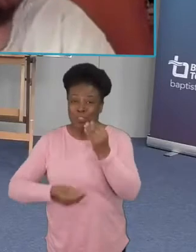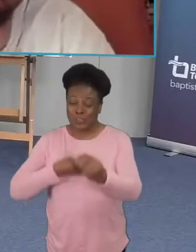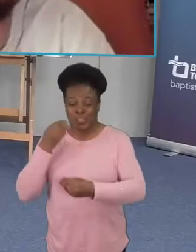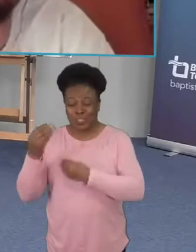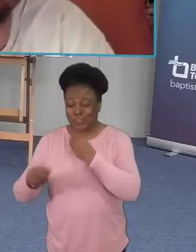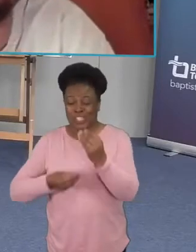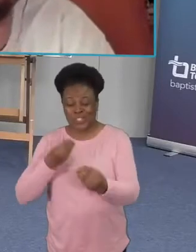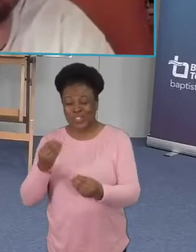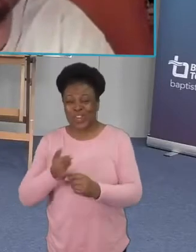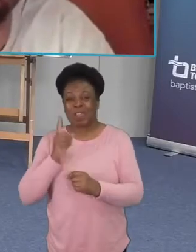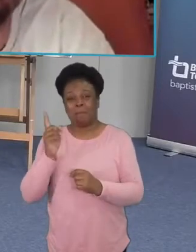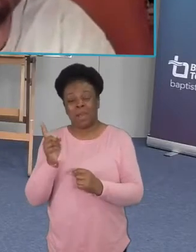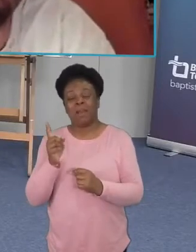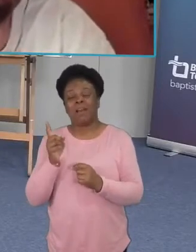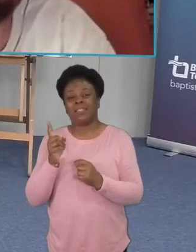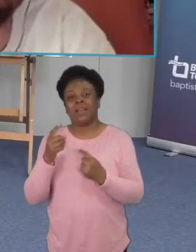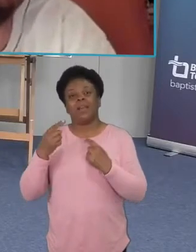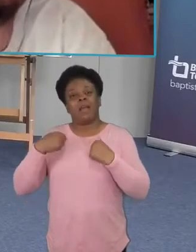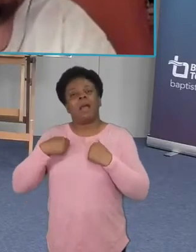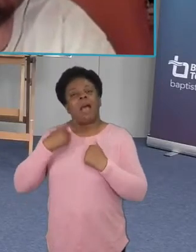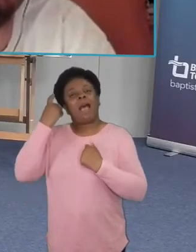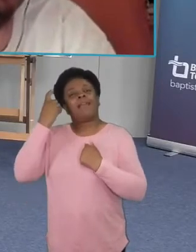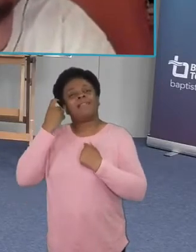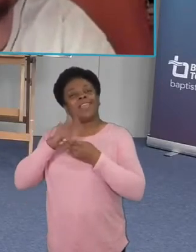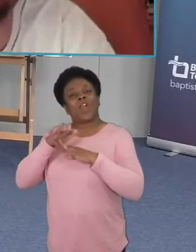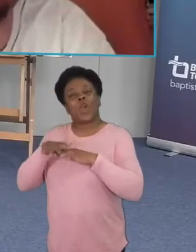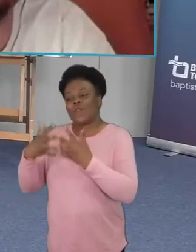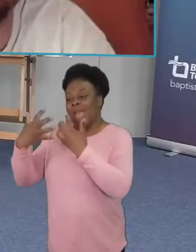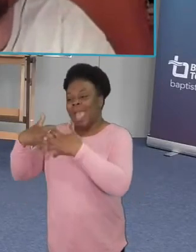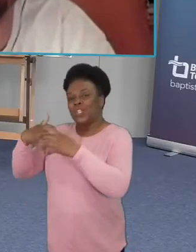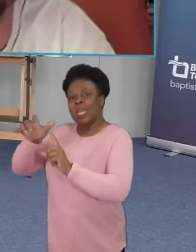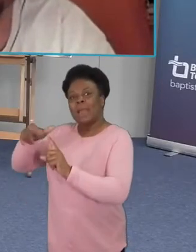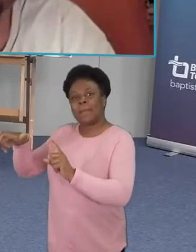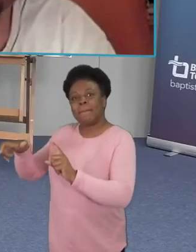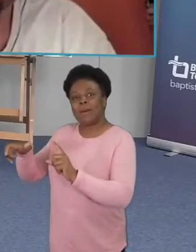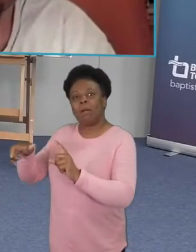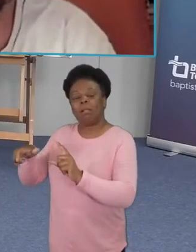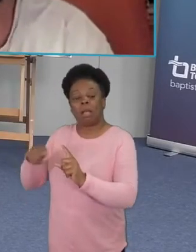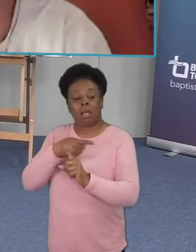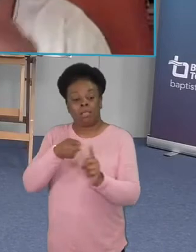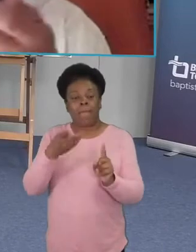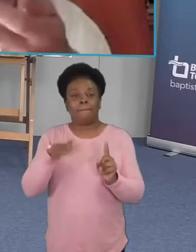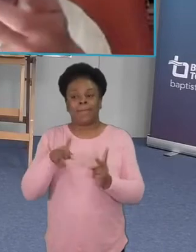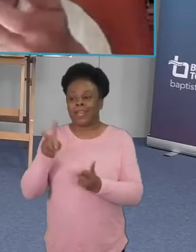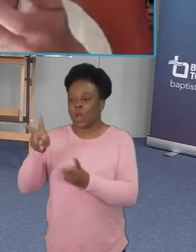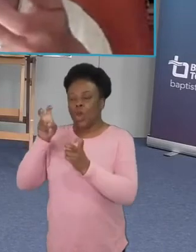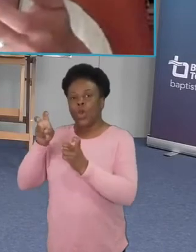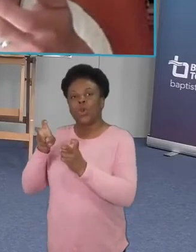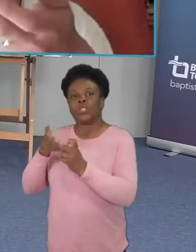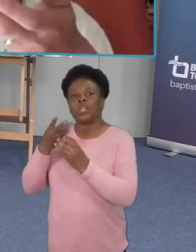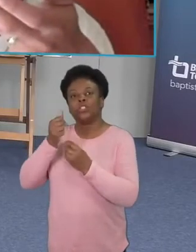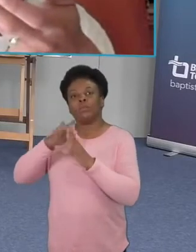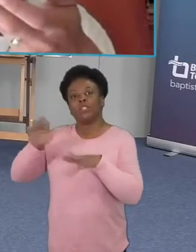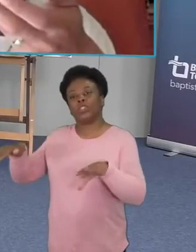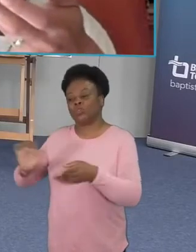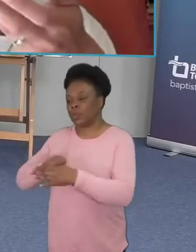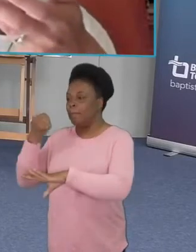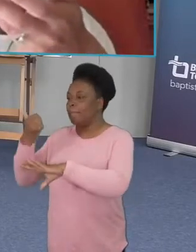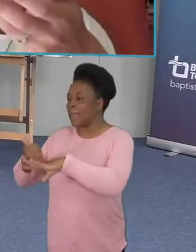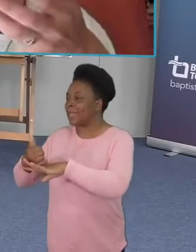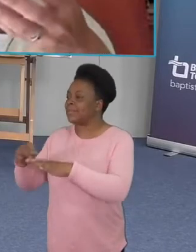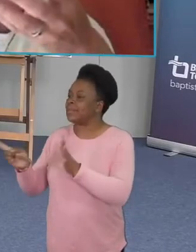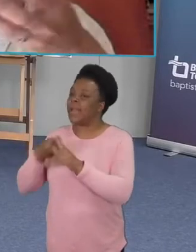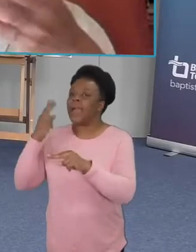i think of these engineers that they heard about kids in afghanistan that were um they were uh